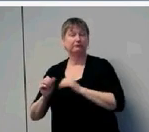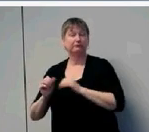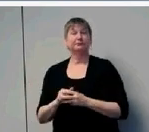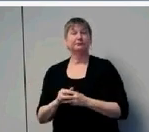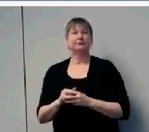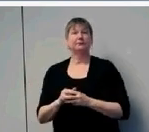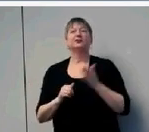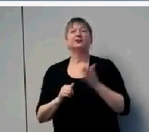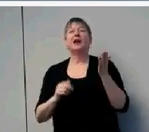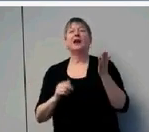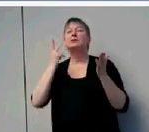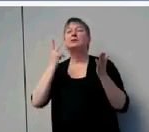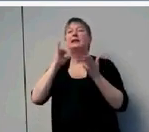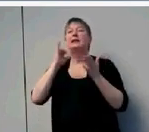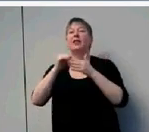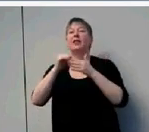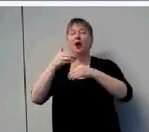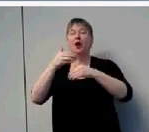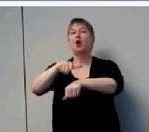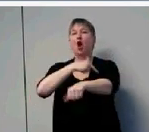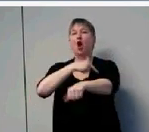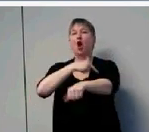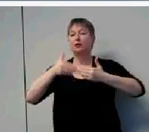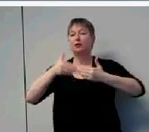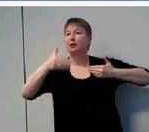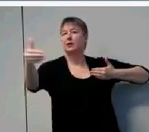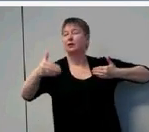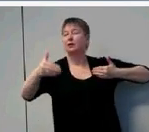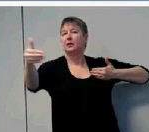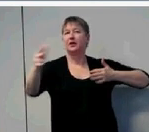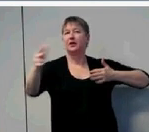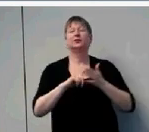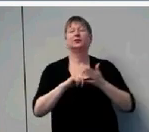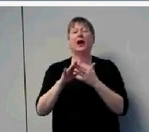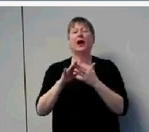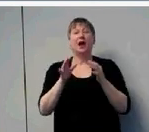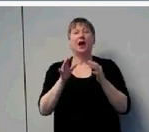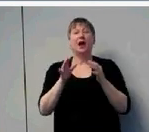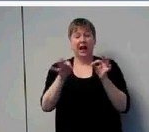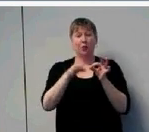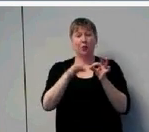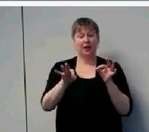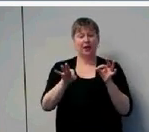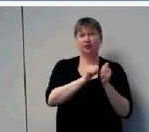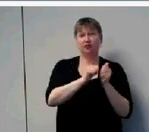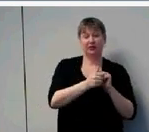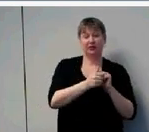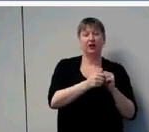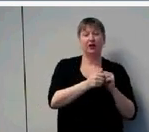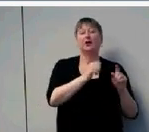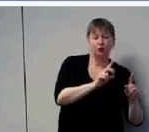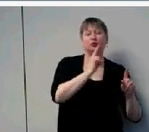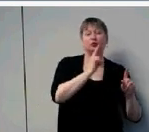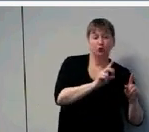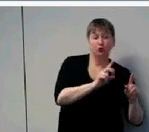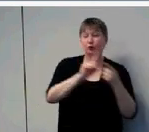These are growth curves, how language changes over time between two and six years of age. And